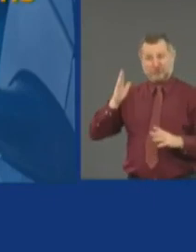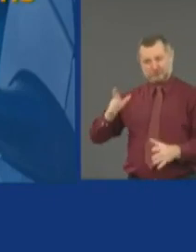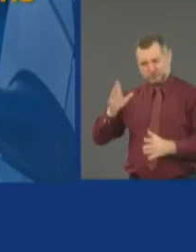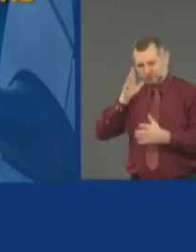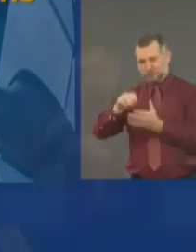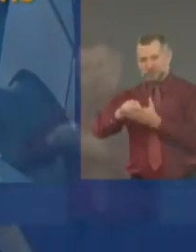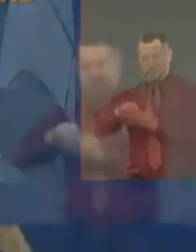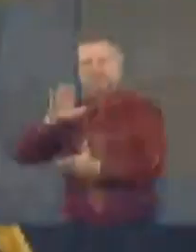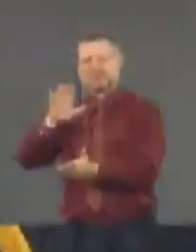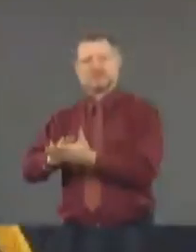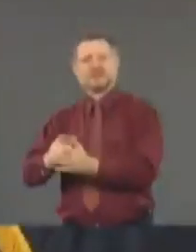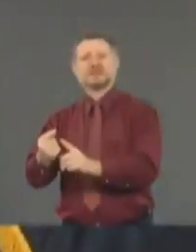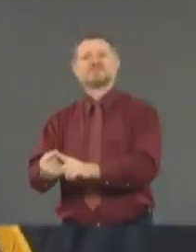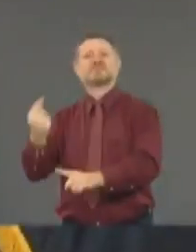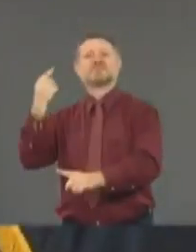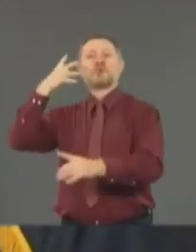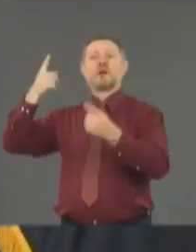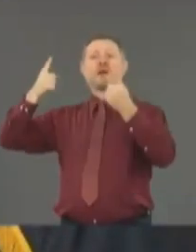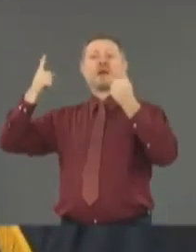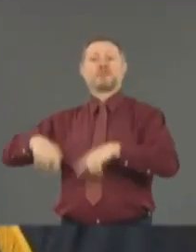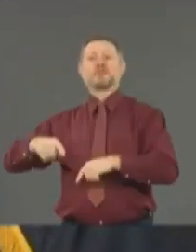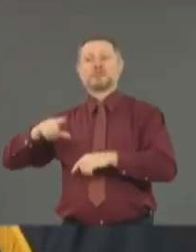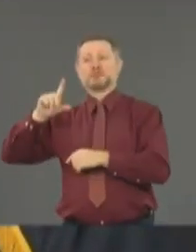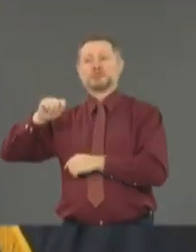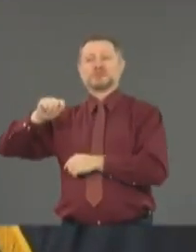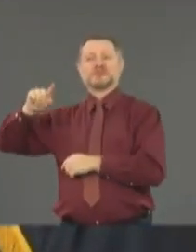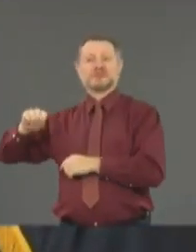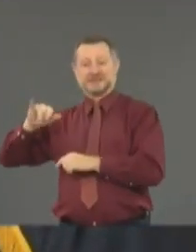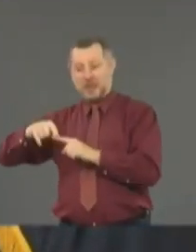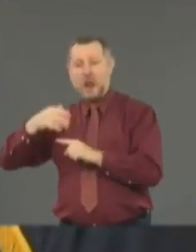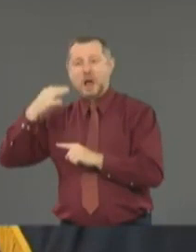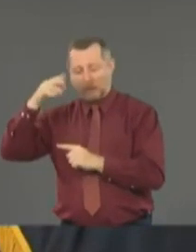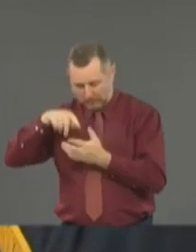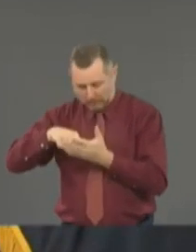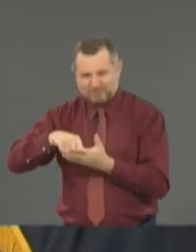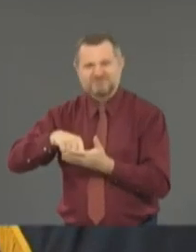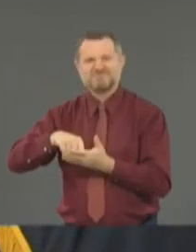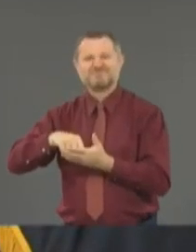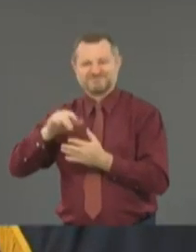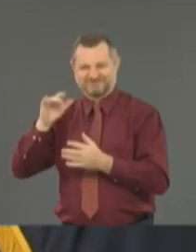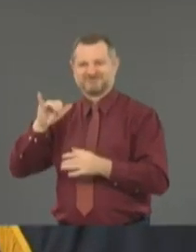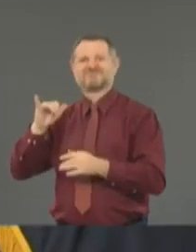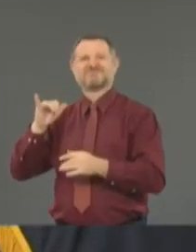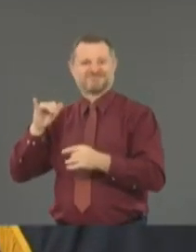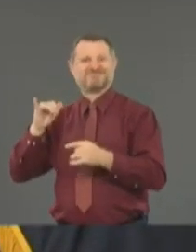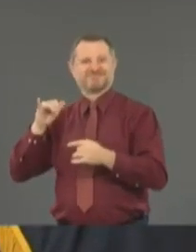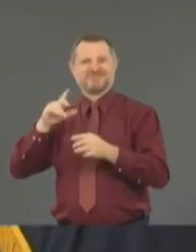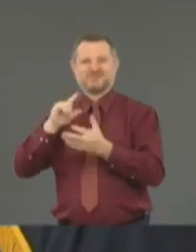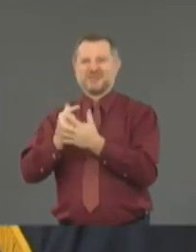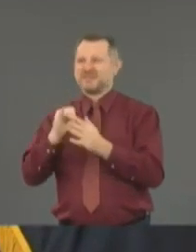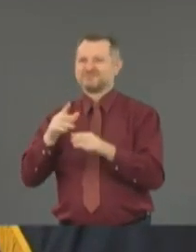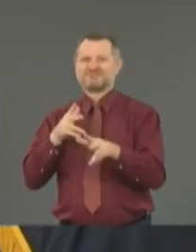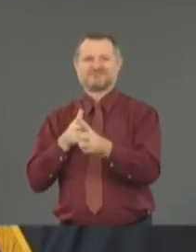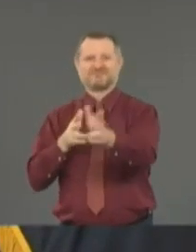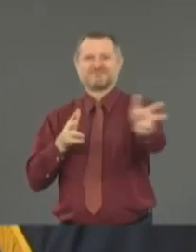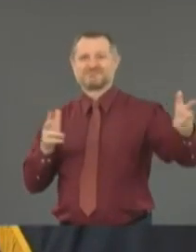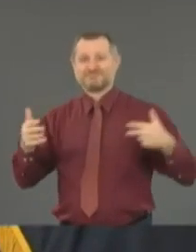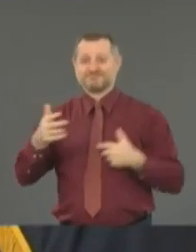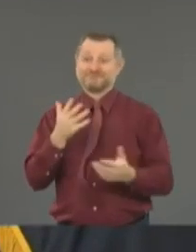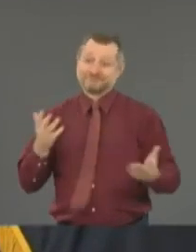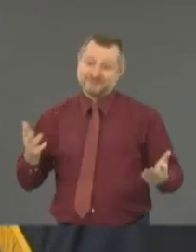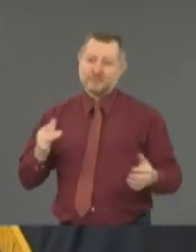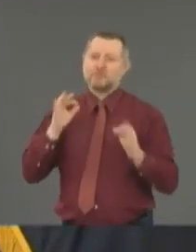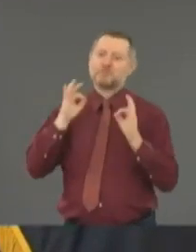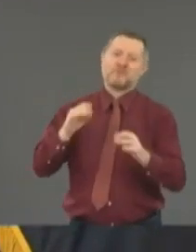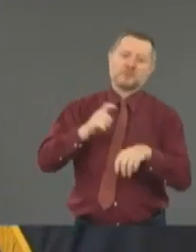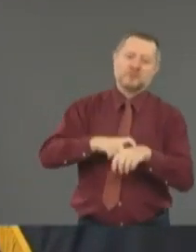years to come. I've said all along, it's also a time of reflection, value changing. Learn